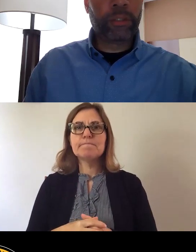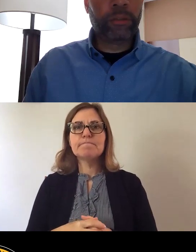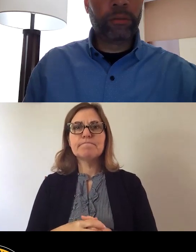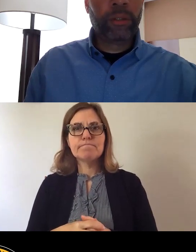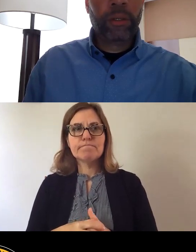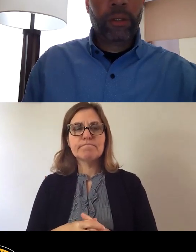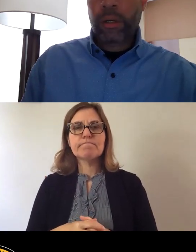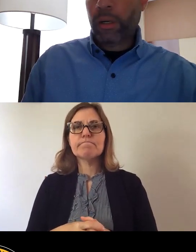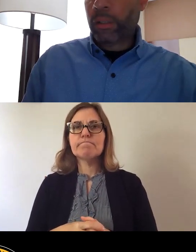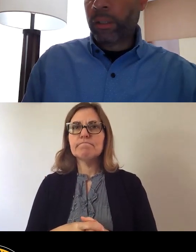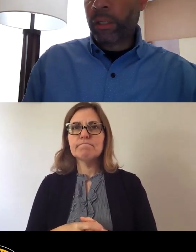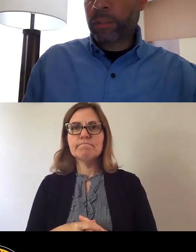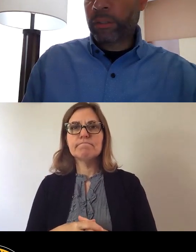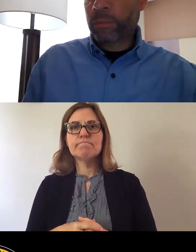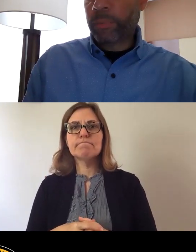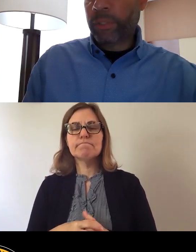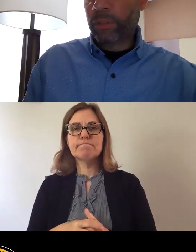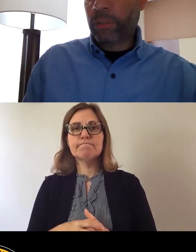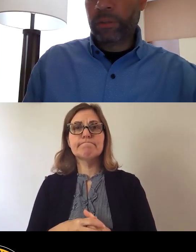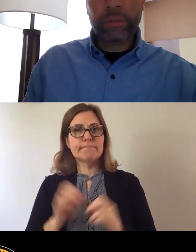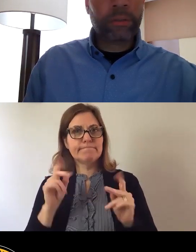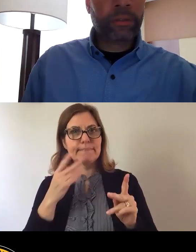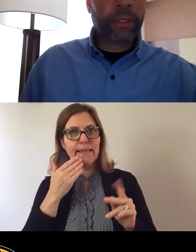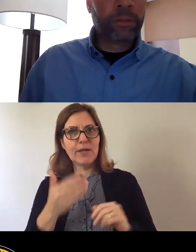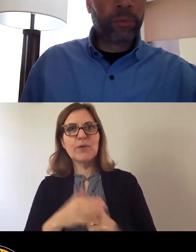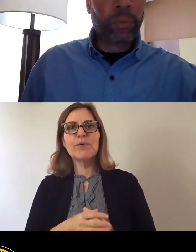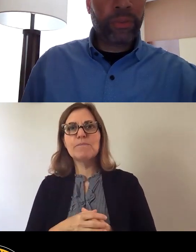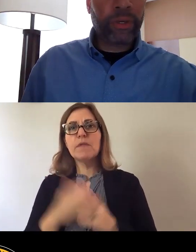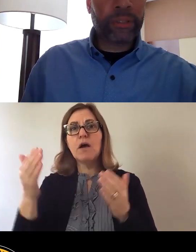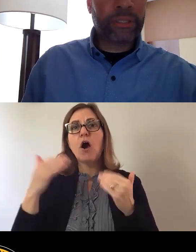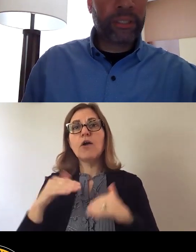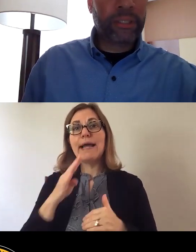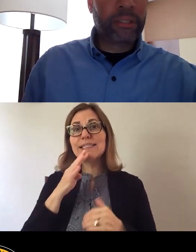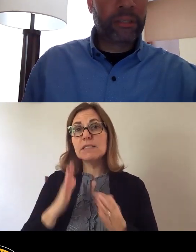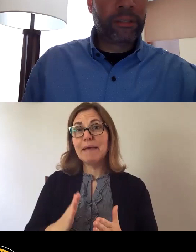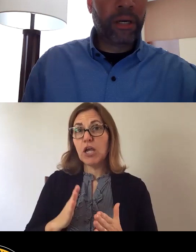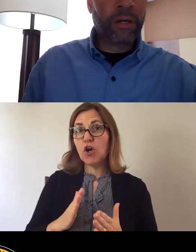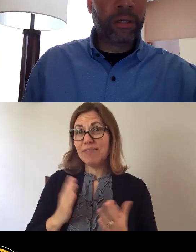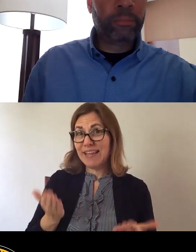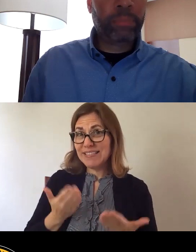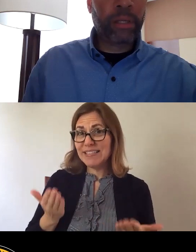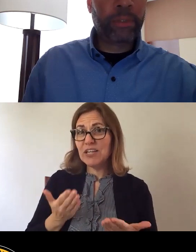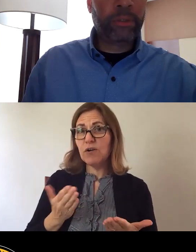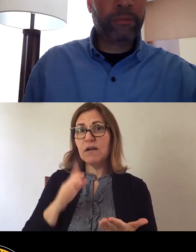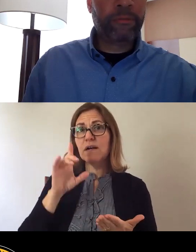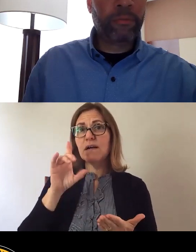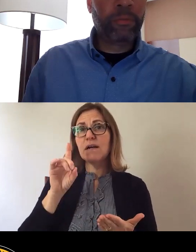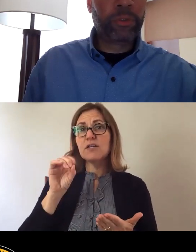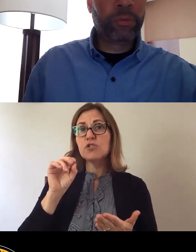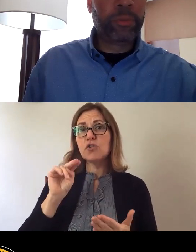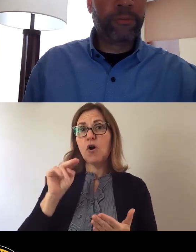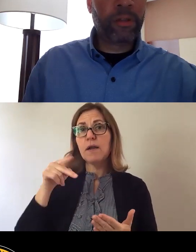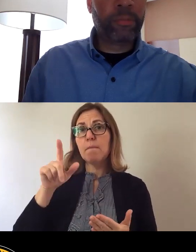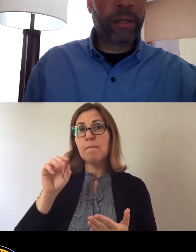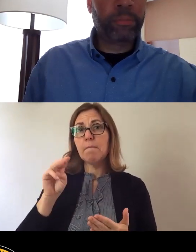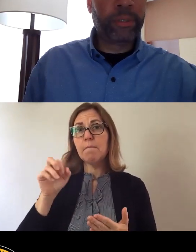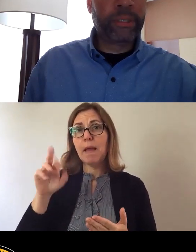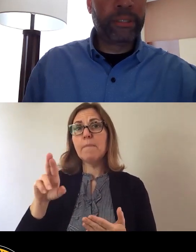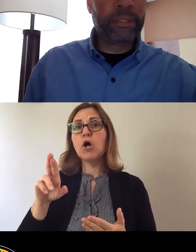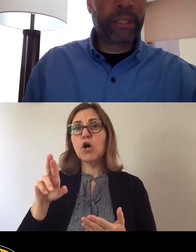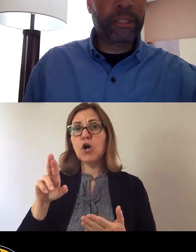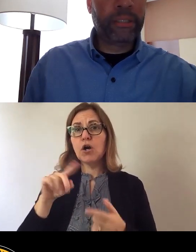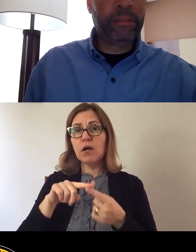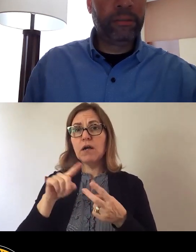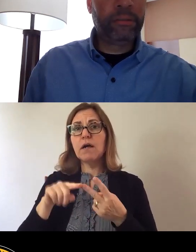Thank you. Our next speaker that is with us is Dawn Plummer, which will be followed by